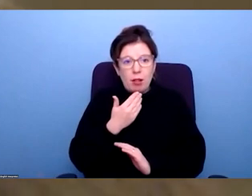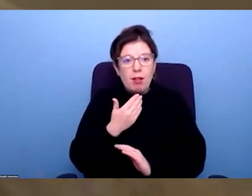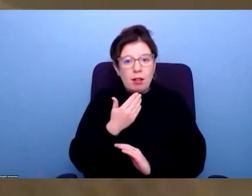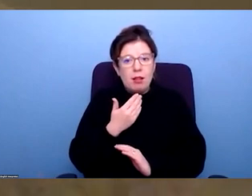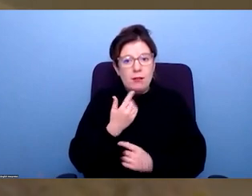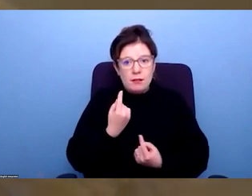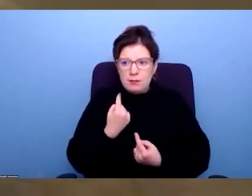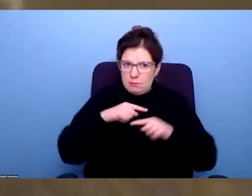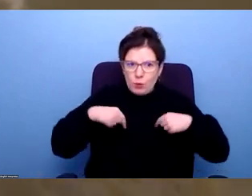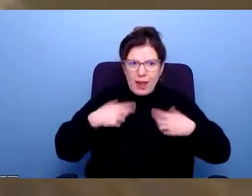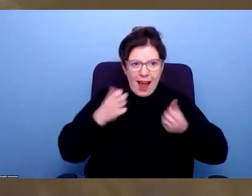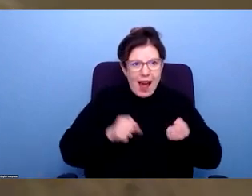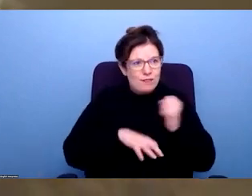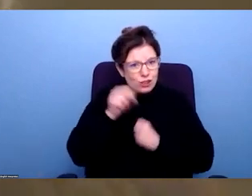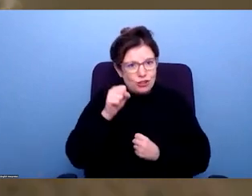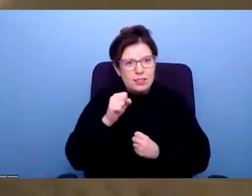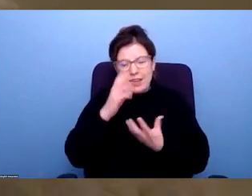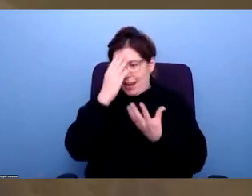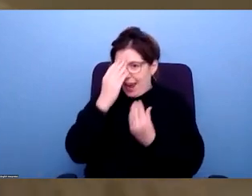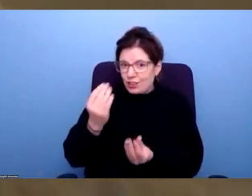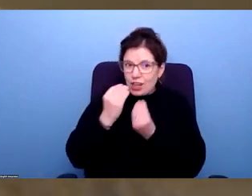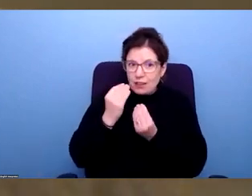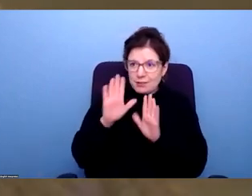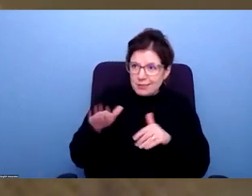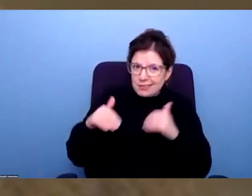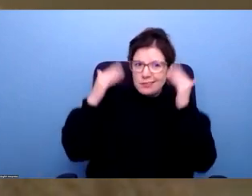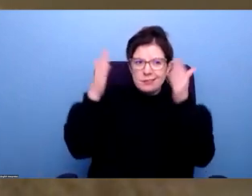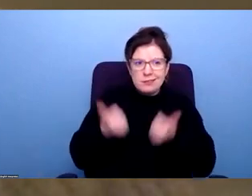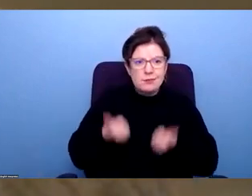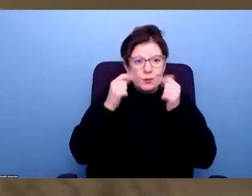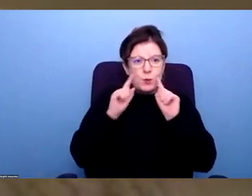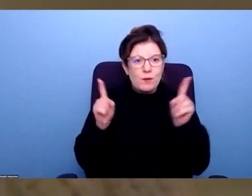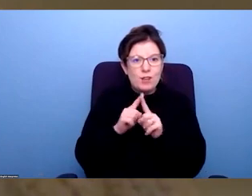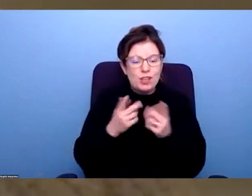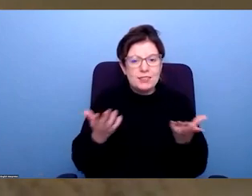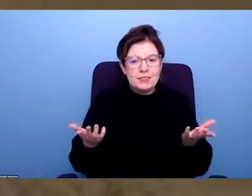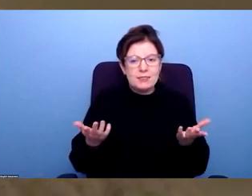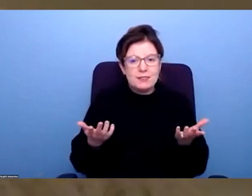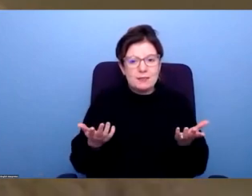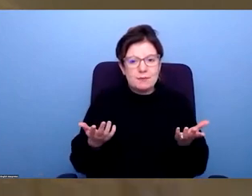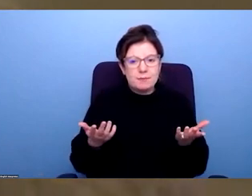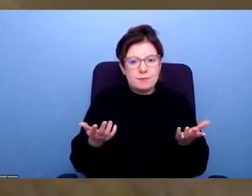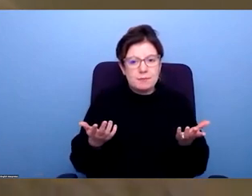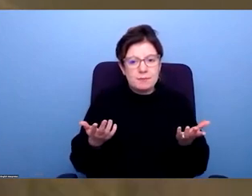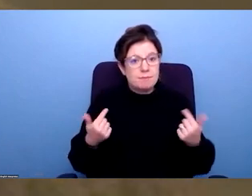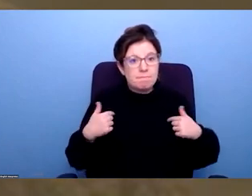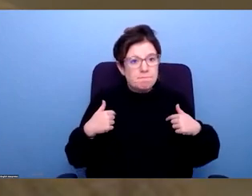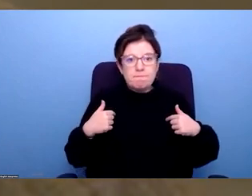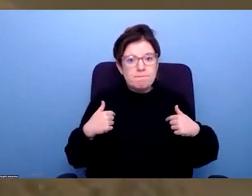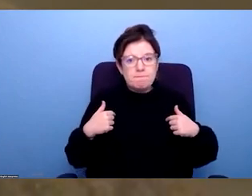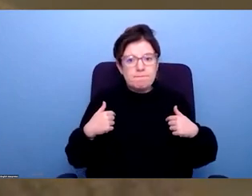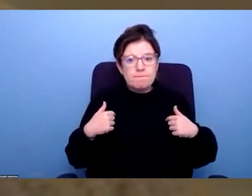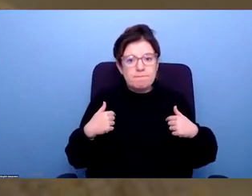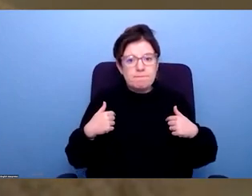degrees and education from, you know, the most prestigious universities in the country. But we don't sell that